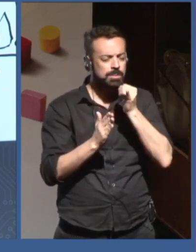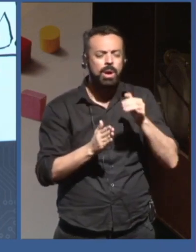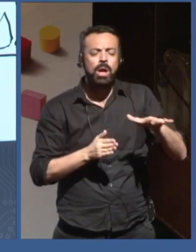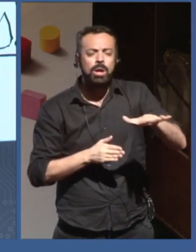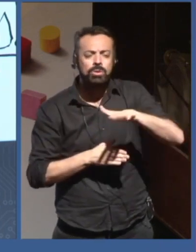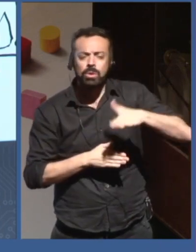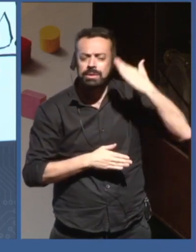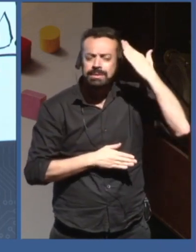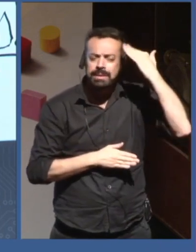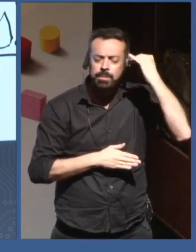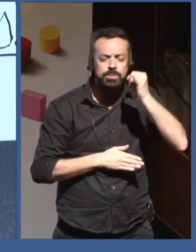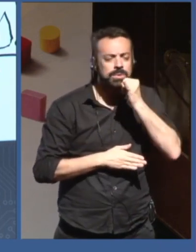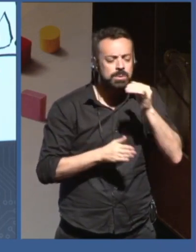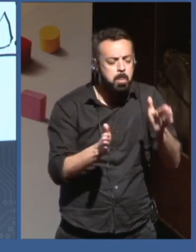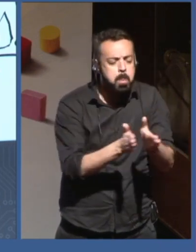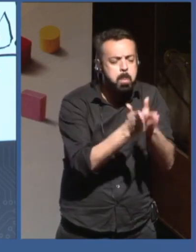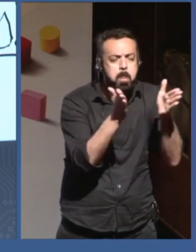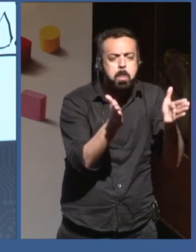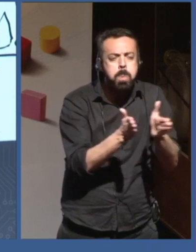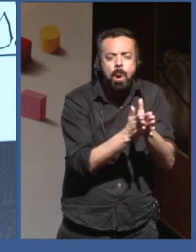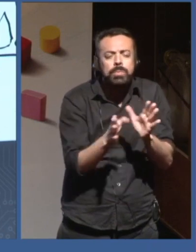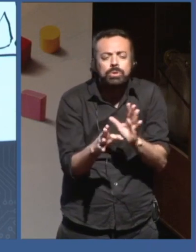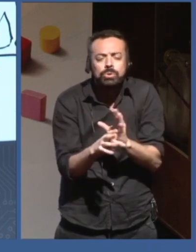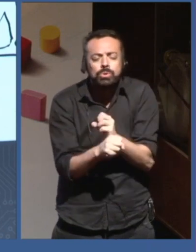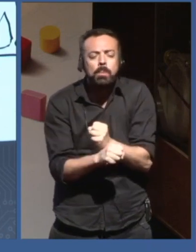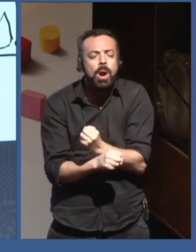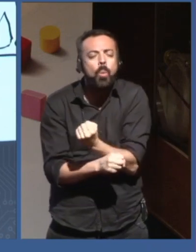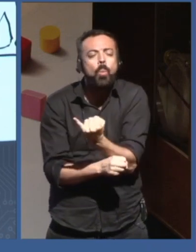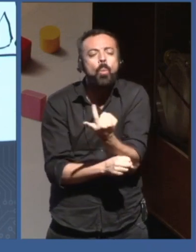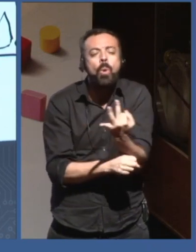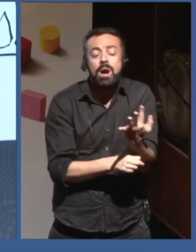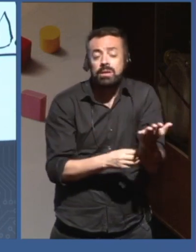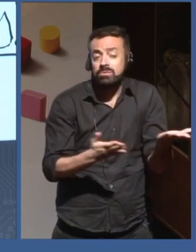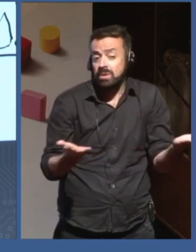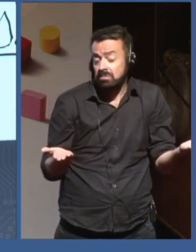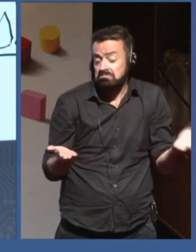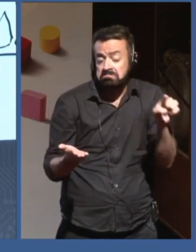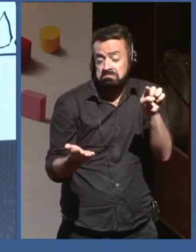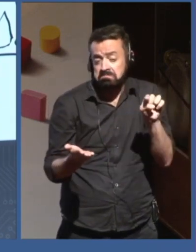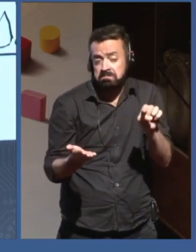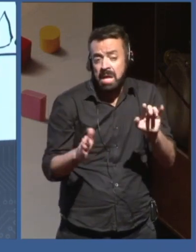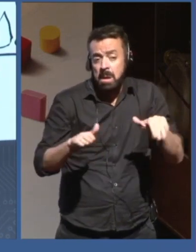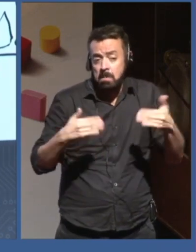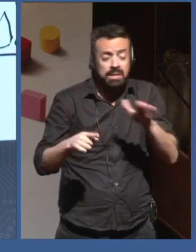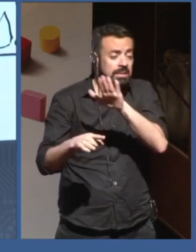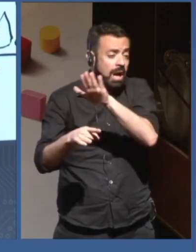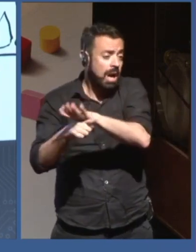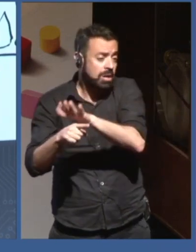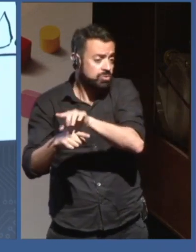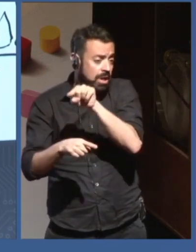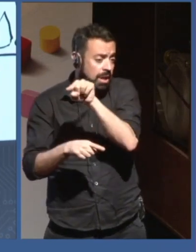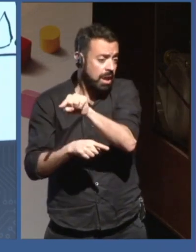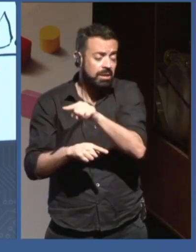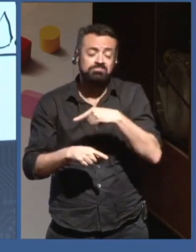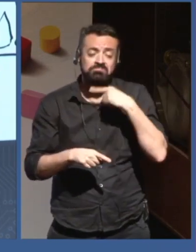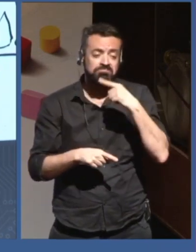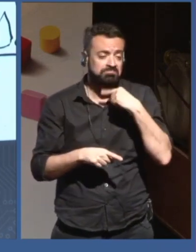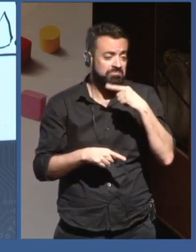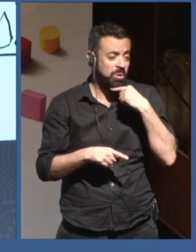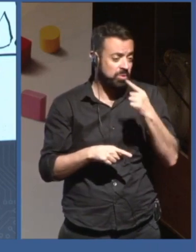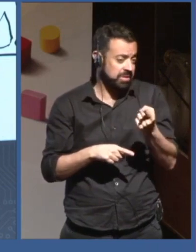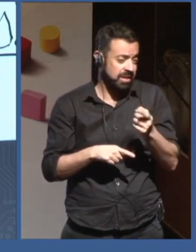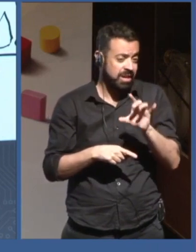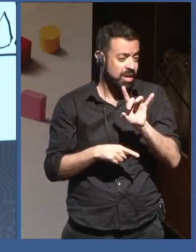anything about it. And so this is not to say that measurement is useless, but it is to point out that it's not